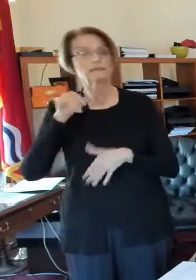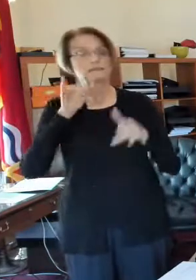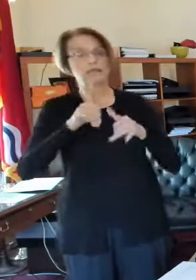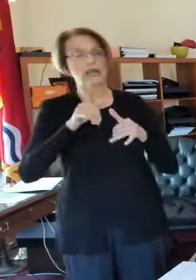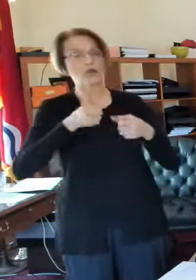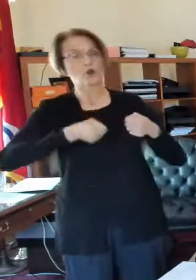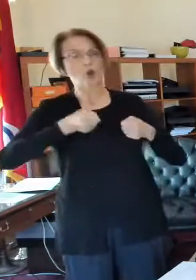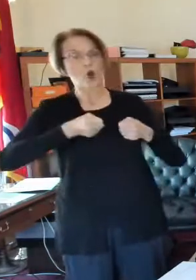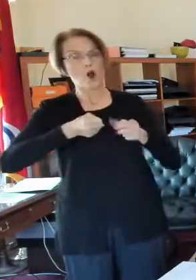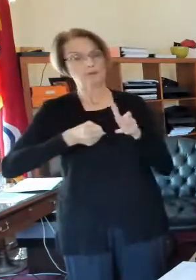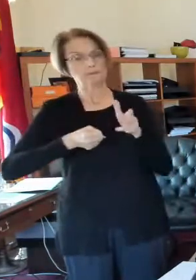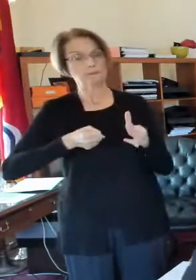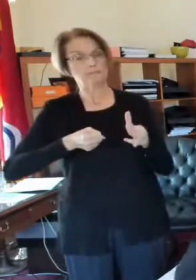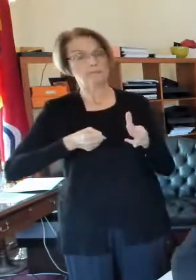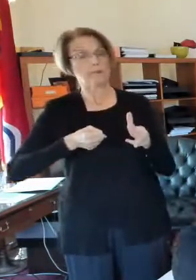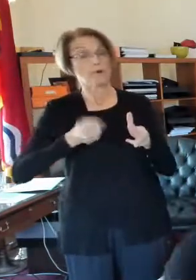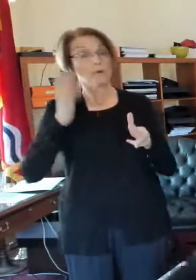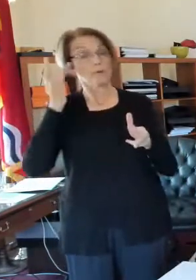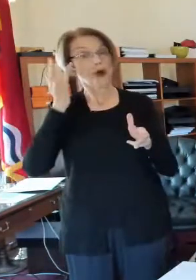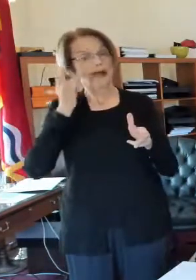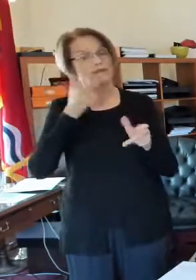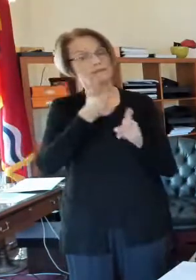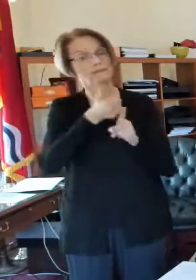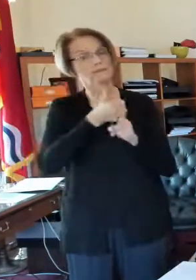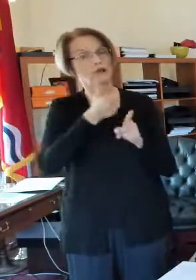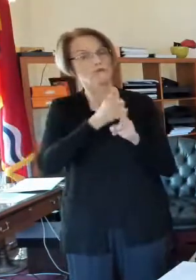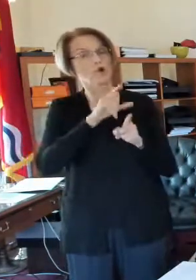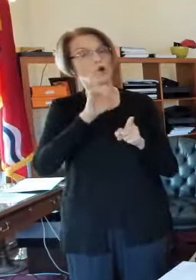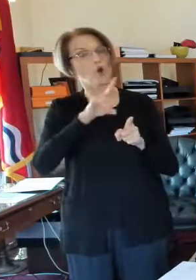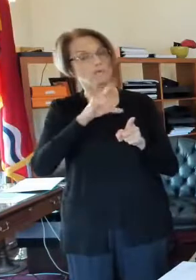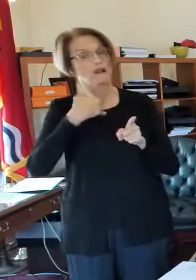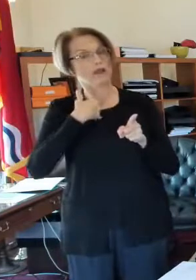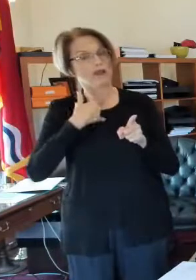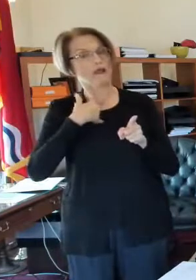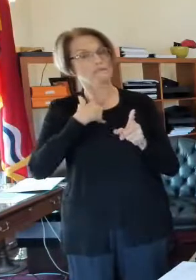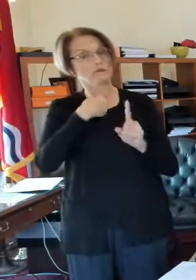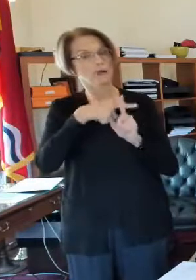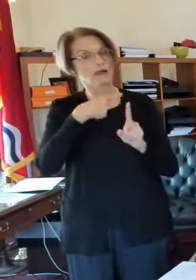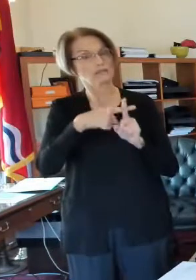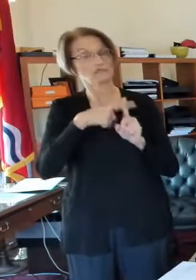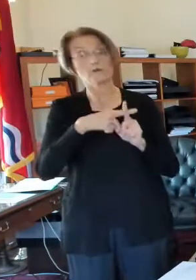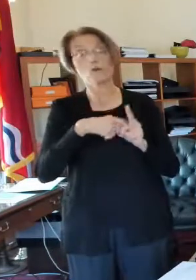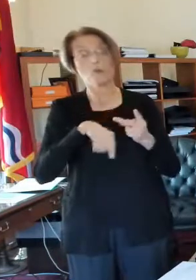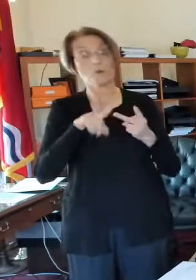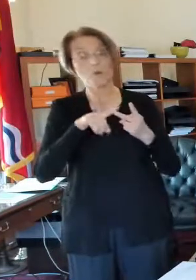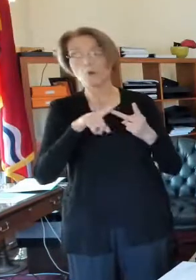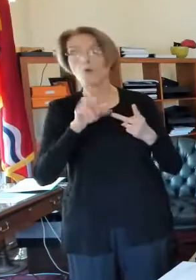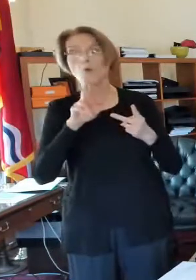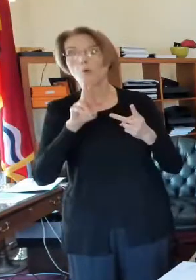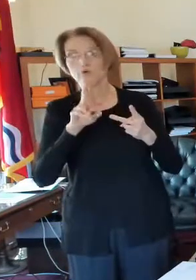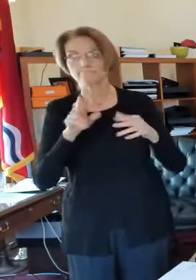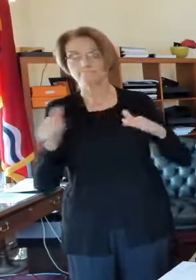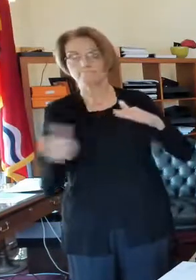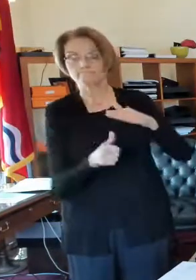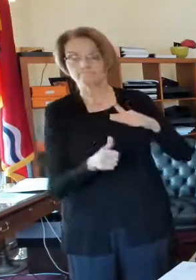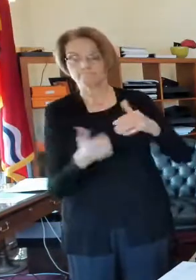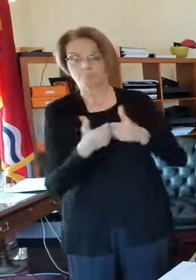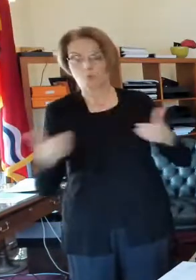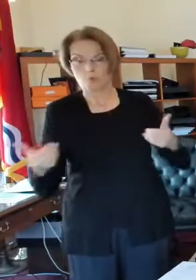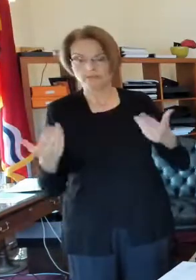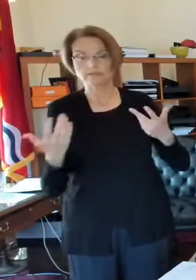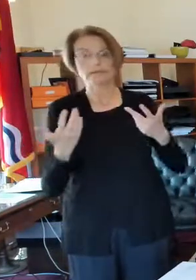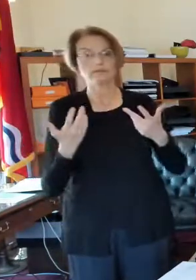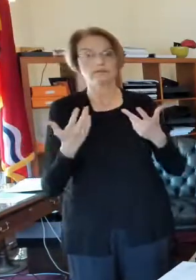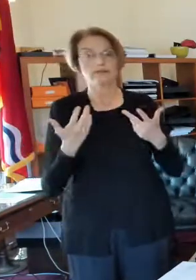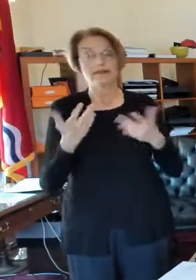COVID positive or who were being quarantined, and our election board still figured out how to